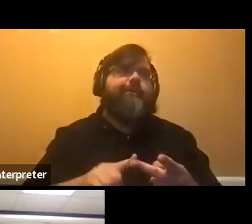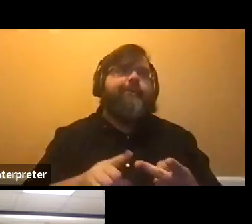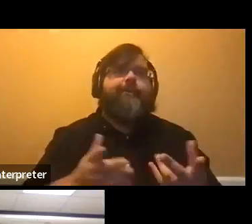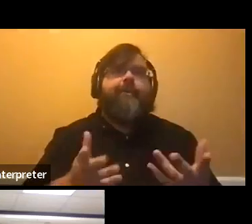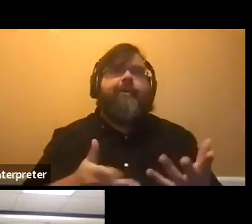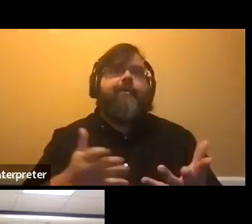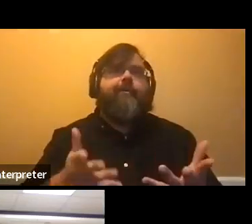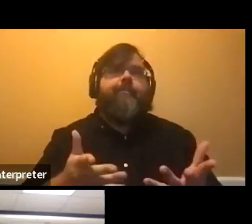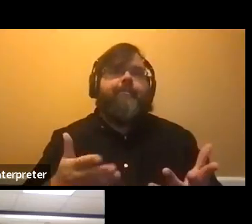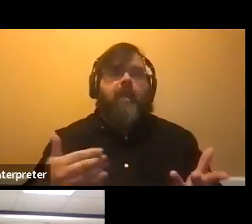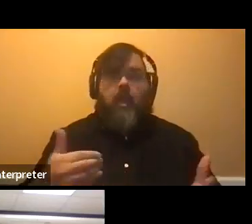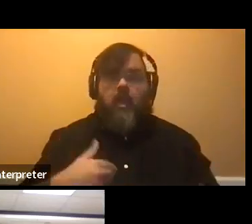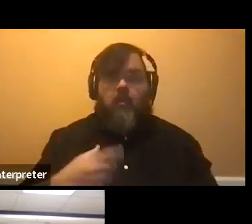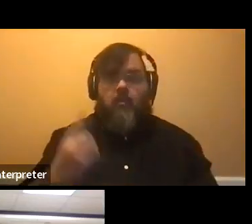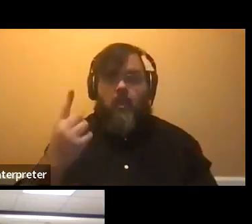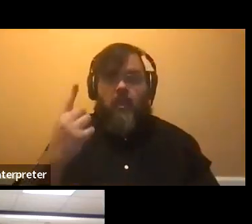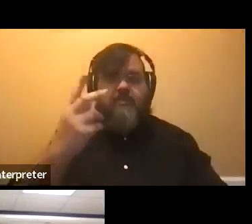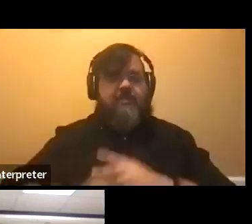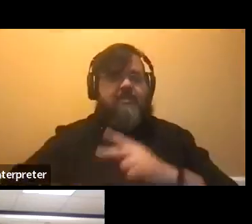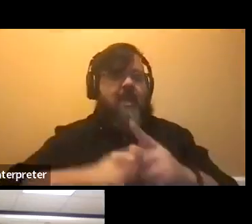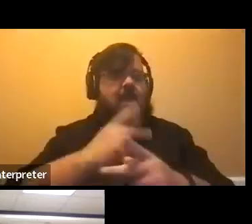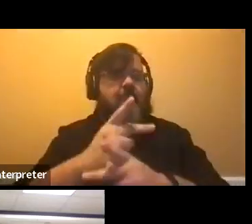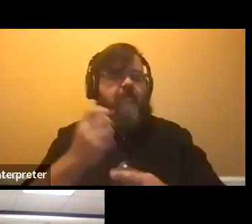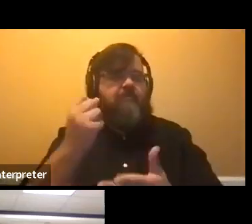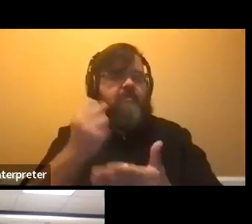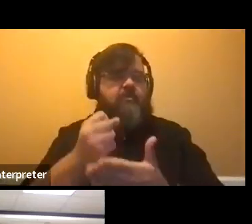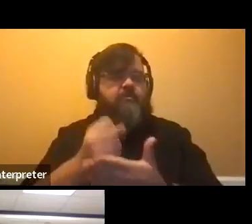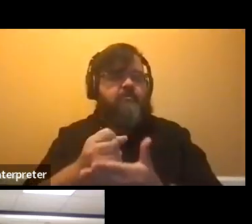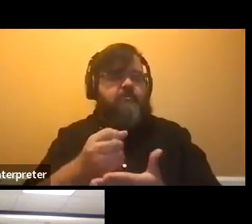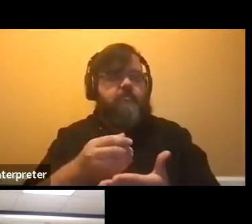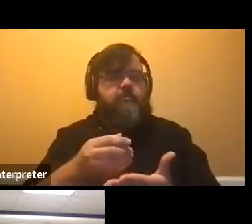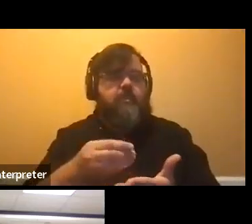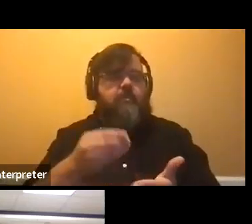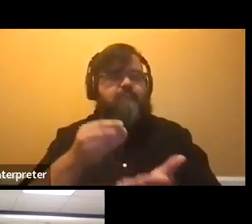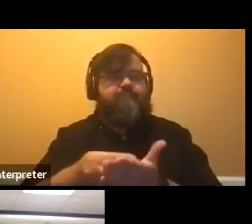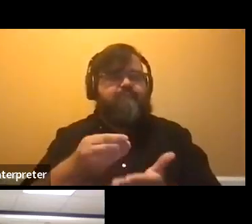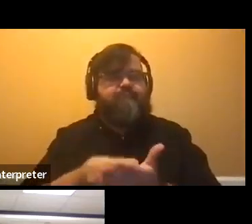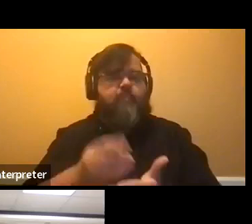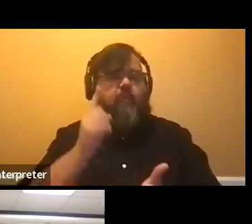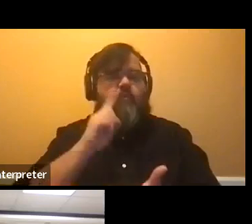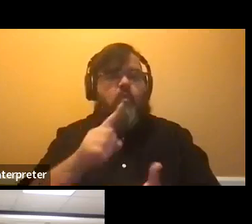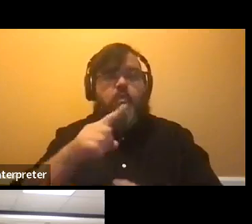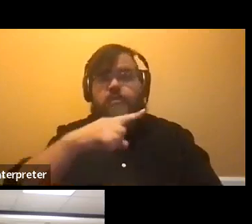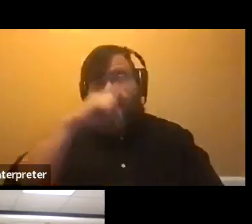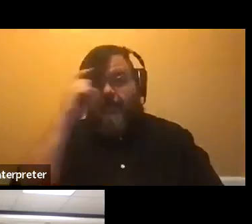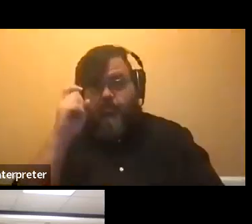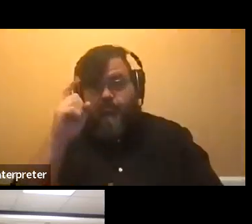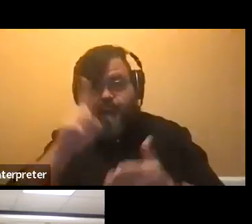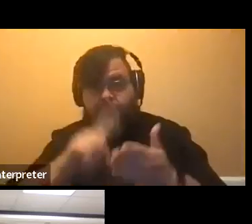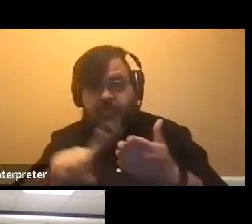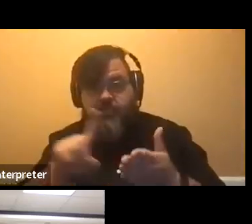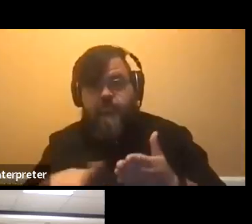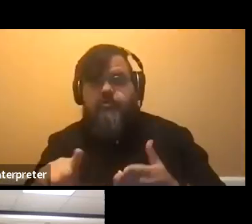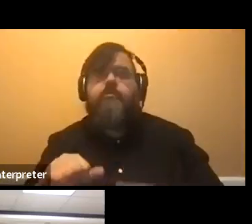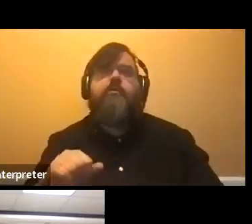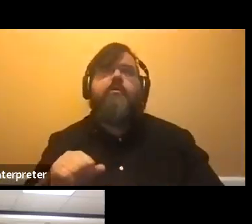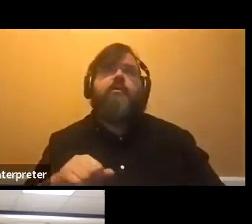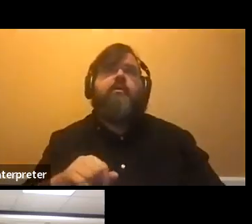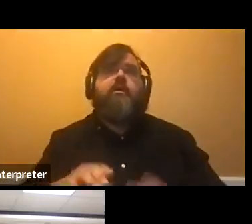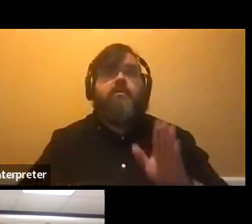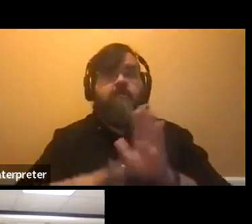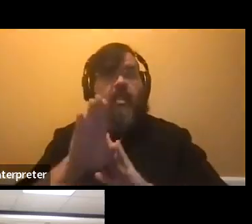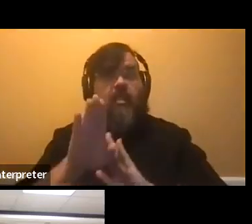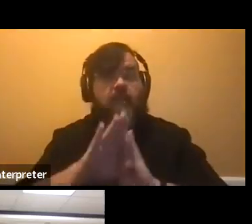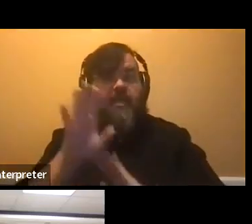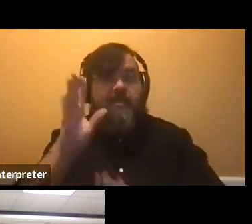um, type of scholarship that funds summer research or development experiences. We also